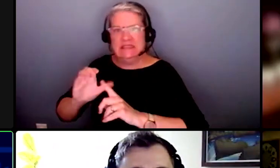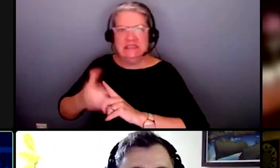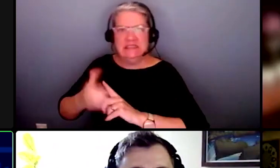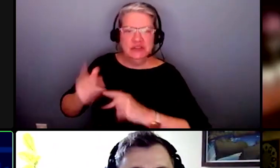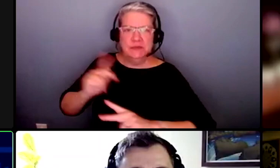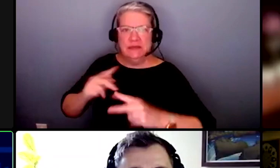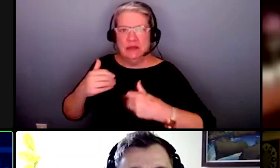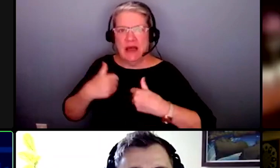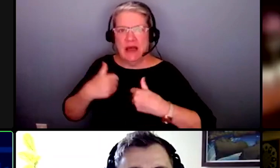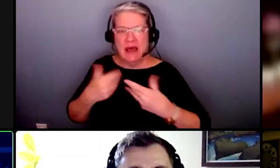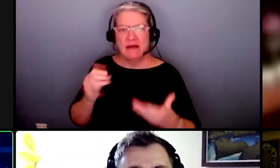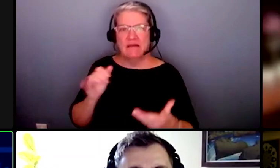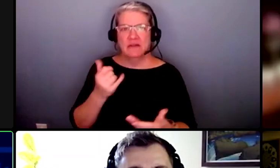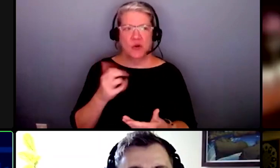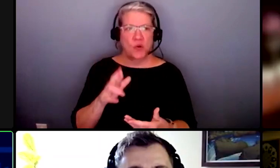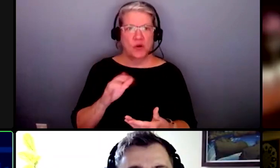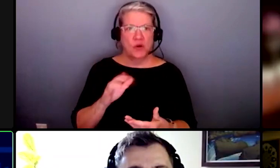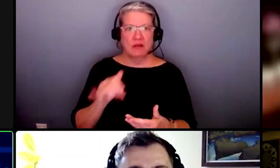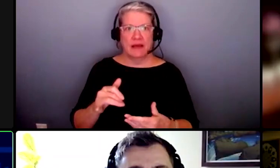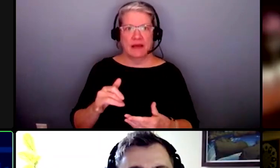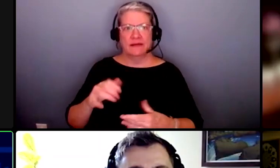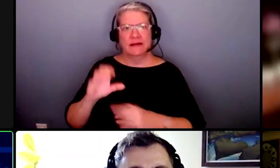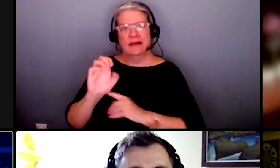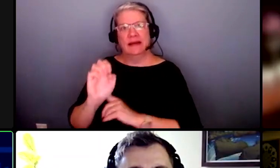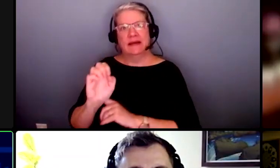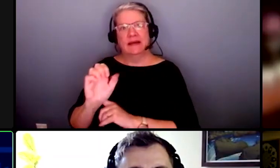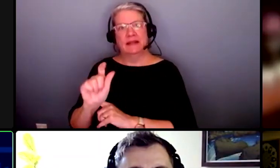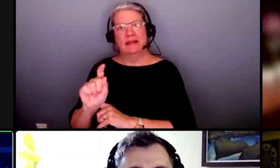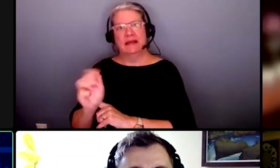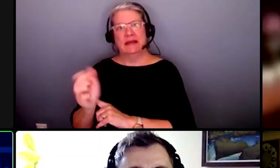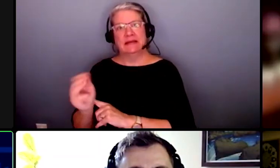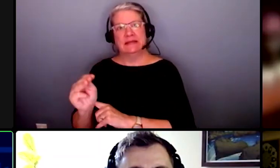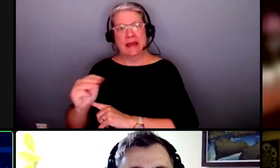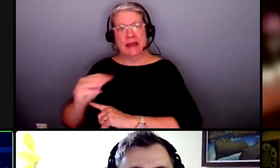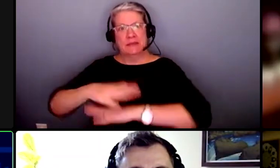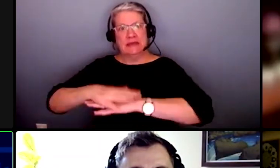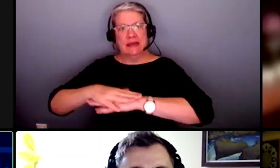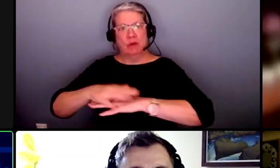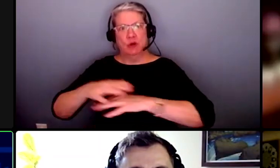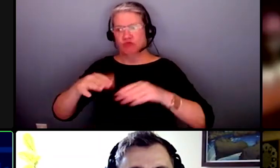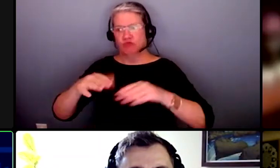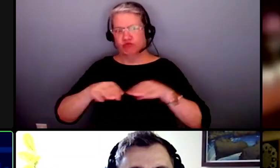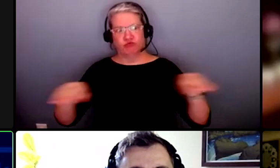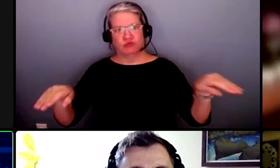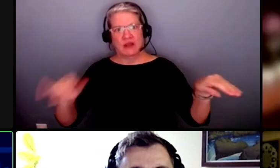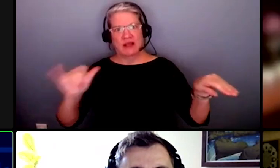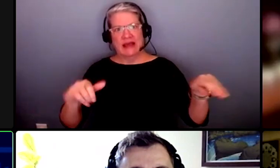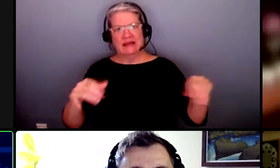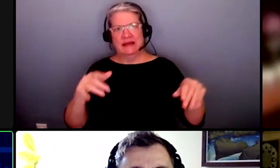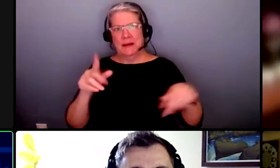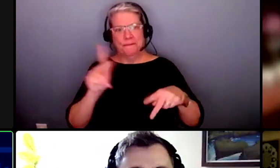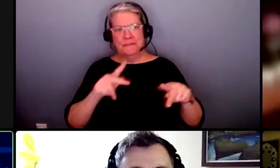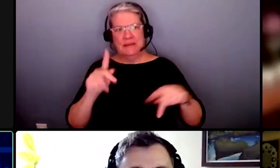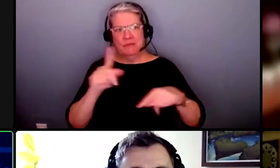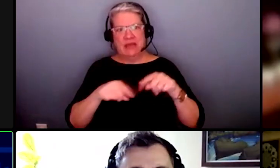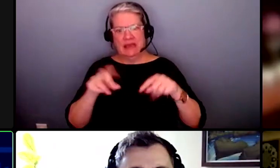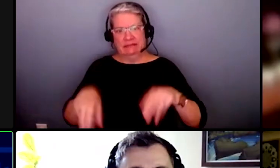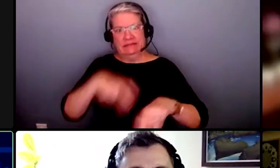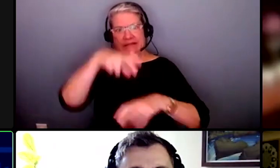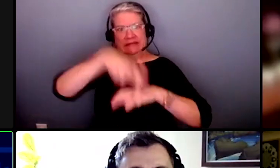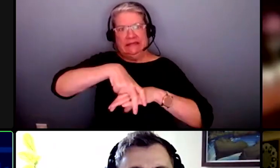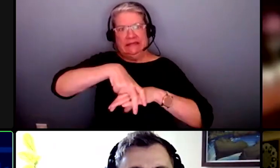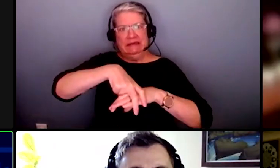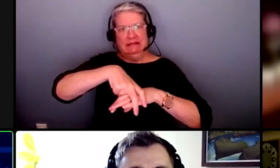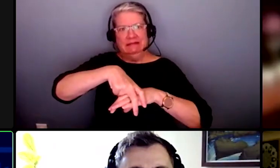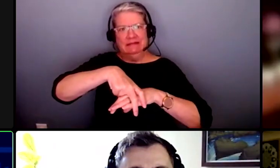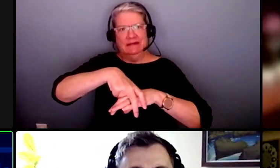even something as simple as a exam table right which you would think would be a simple thing if someone can't get up on the exam table they can't